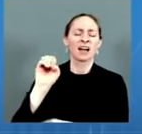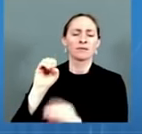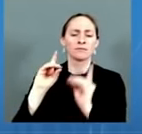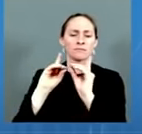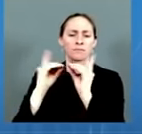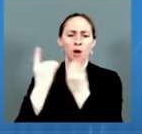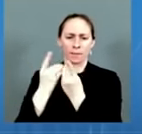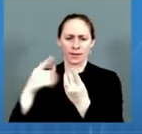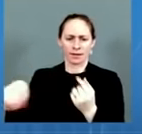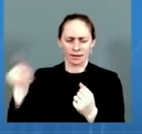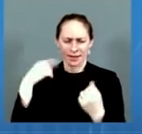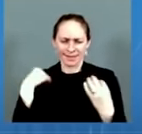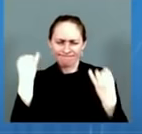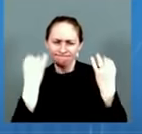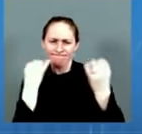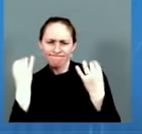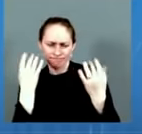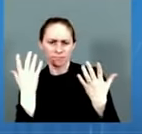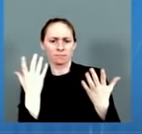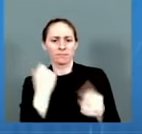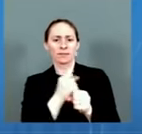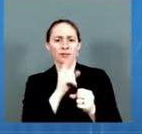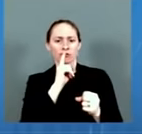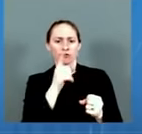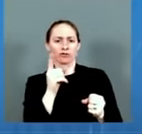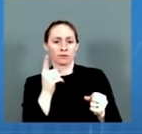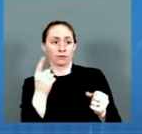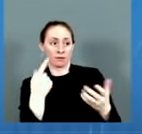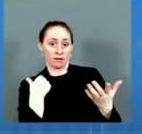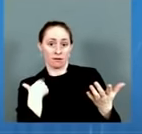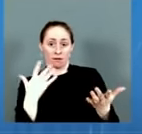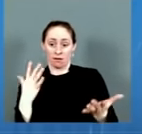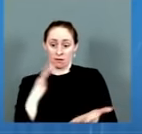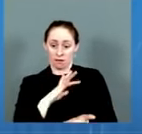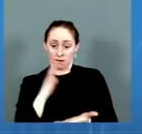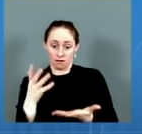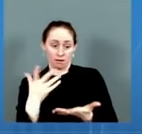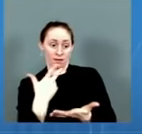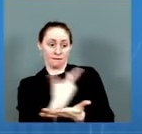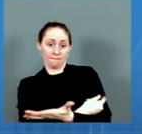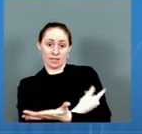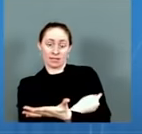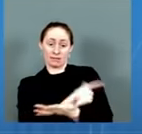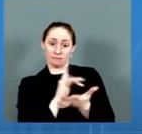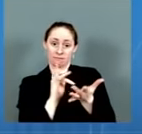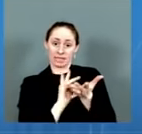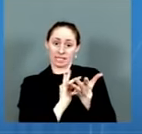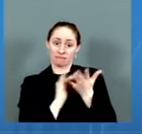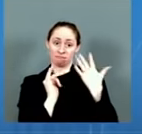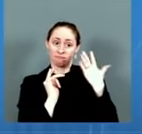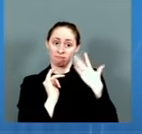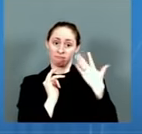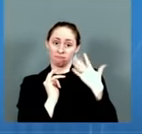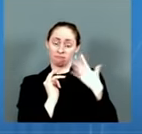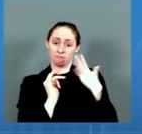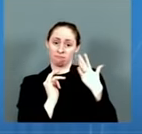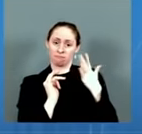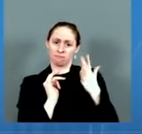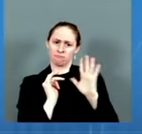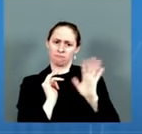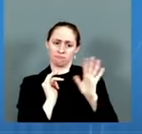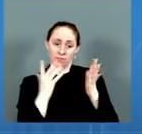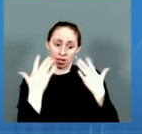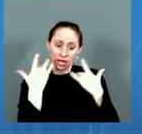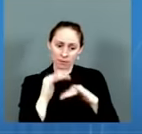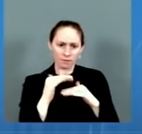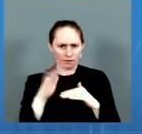that does mean that we need to make sure that there are enough syringes and needles. And our team has been helping with the global effort to ensure that there are the